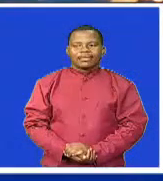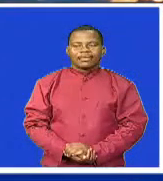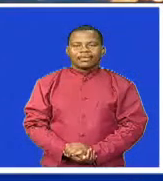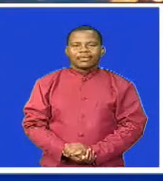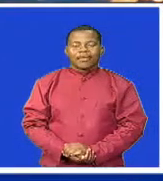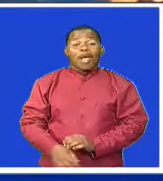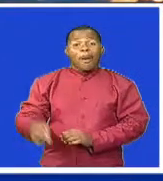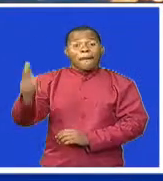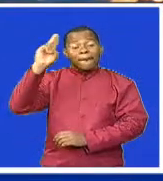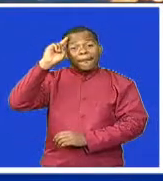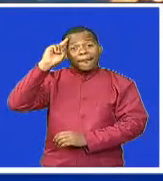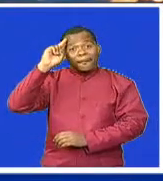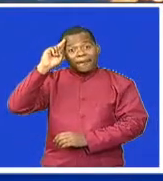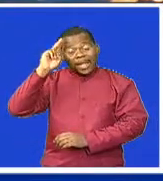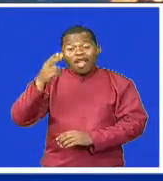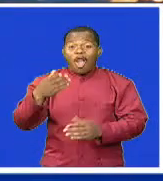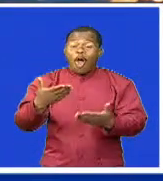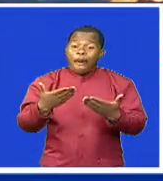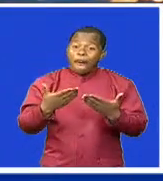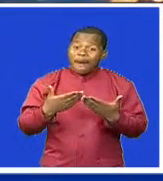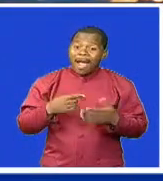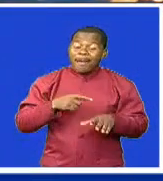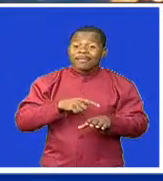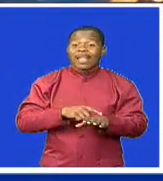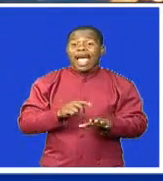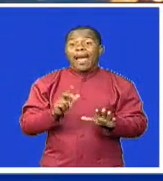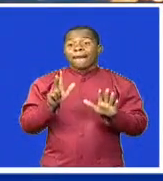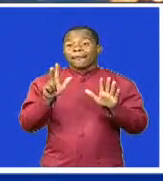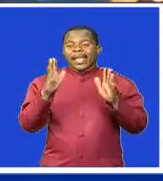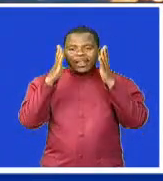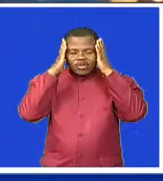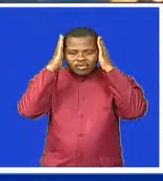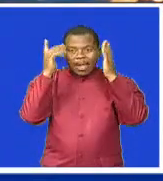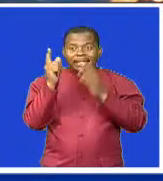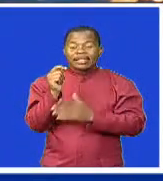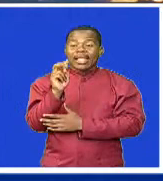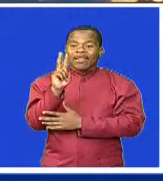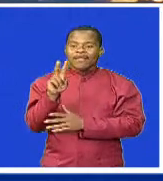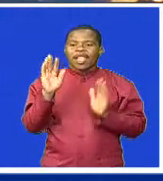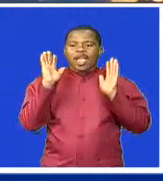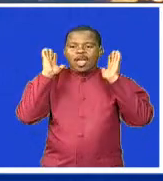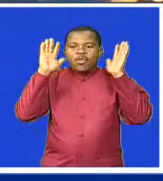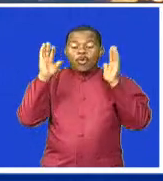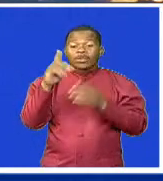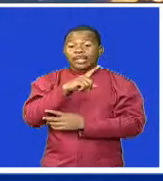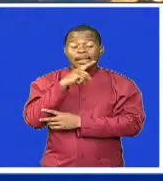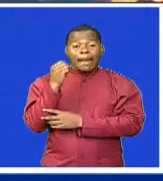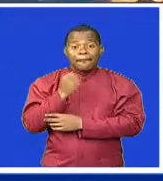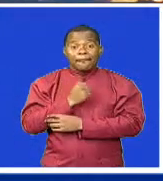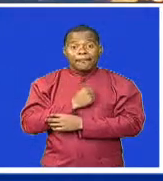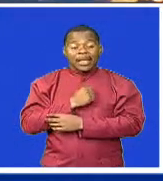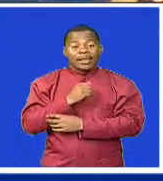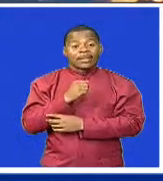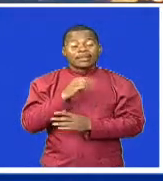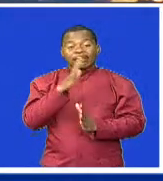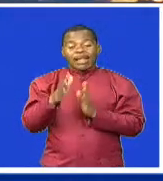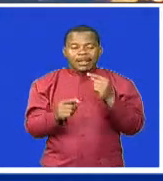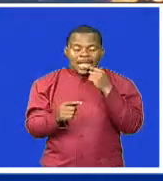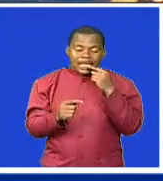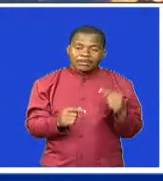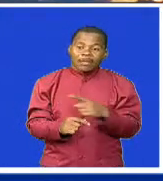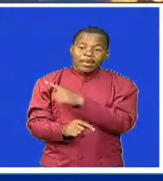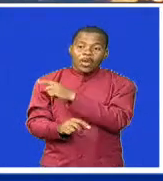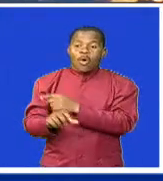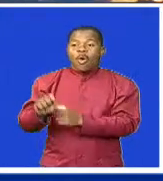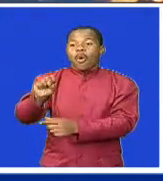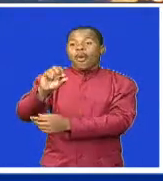Good evening, this is Eswatini TV News Bulletin at 8. Read to you by Notsile Sitole alongside Zaman Zimanze. First, let's